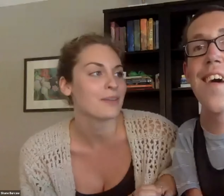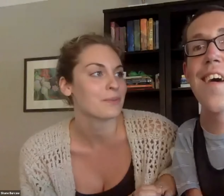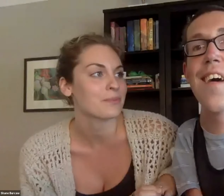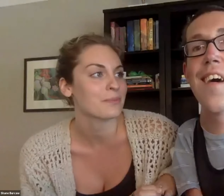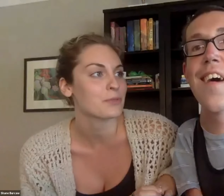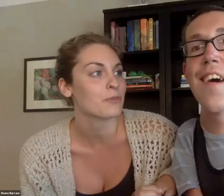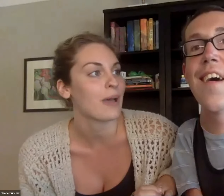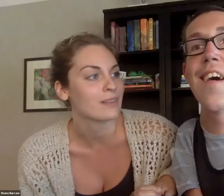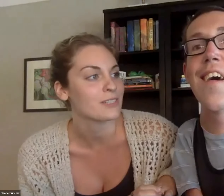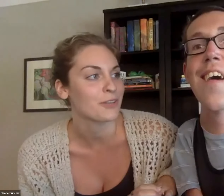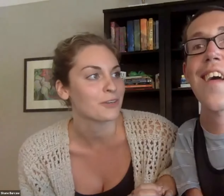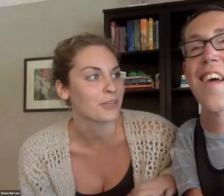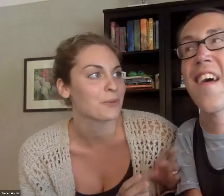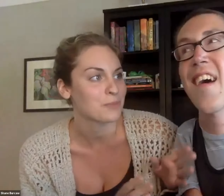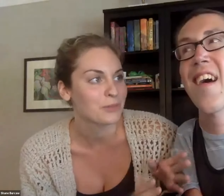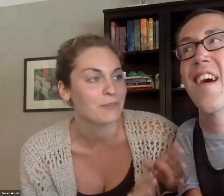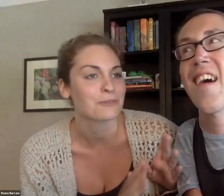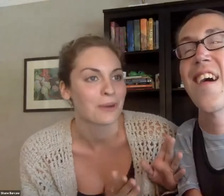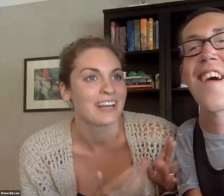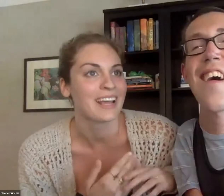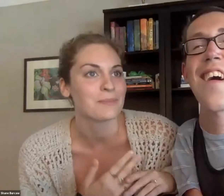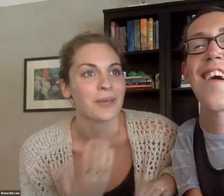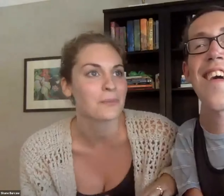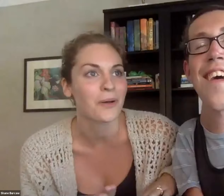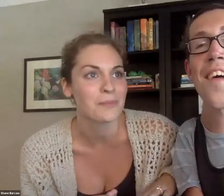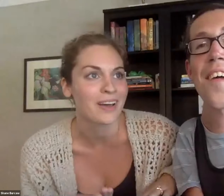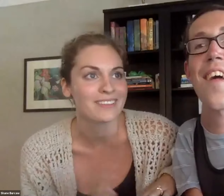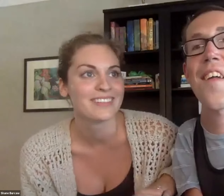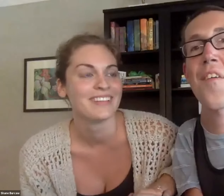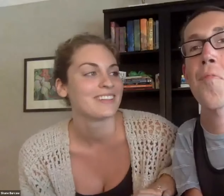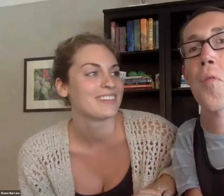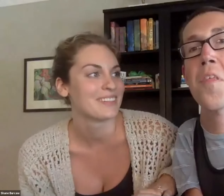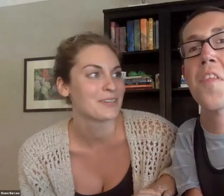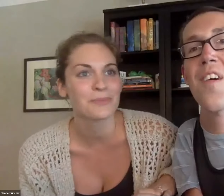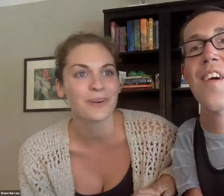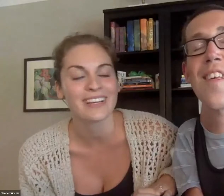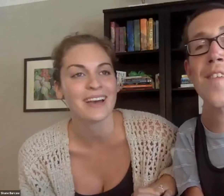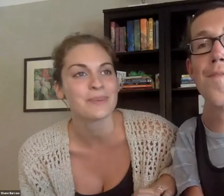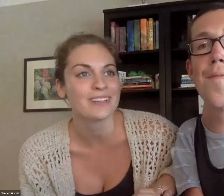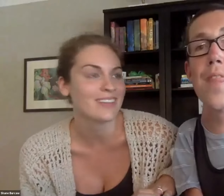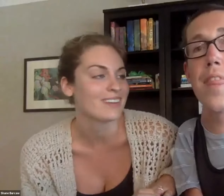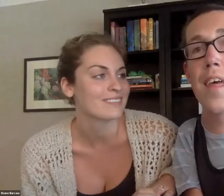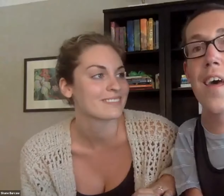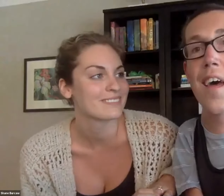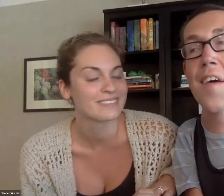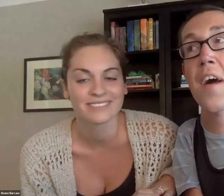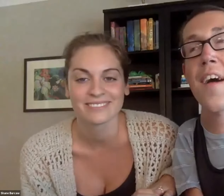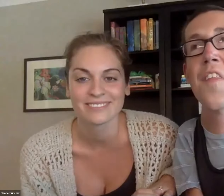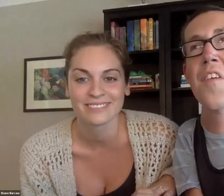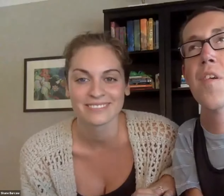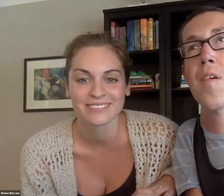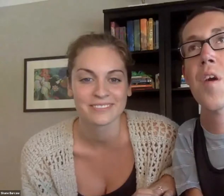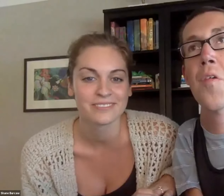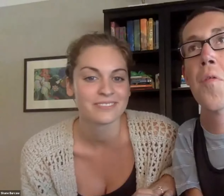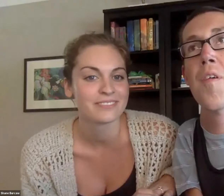yeah, I think we sort of balance each other. Like we can be grateful for it and I can be like, well, come on. There's more. There's more. Yeah. But yeah. Yeah.